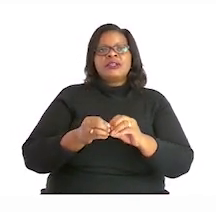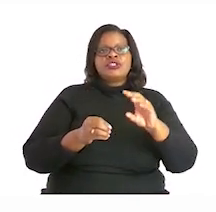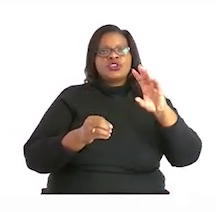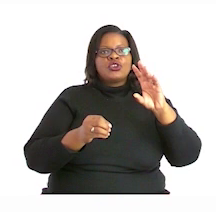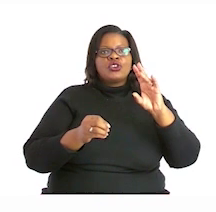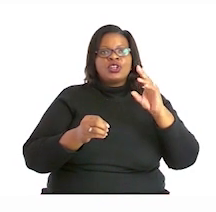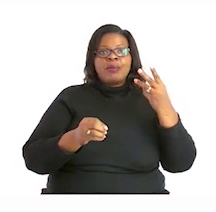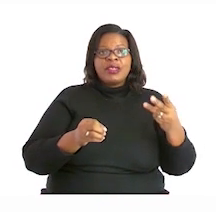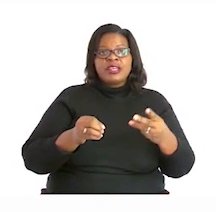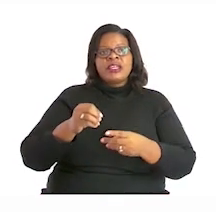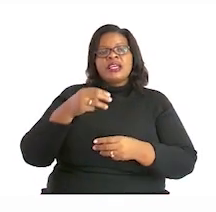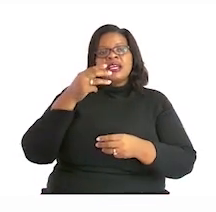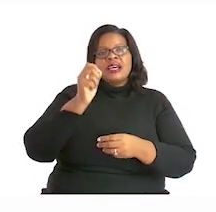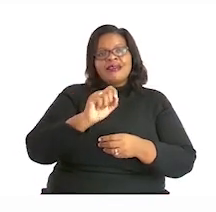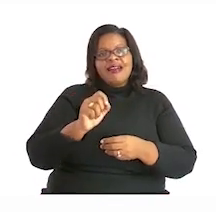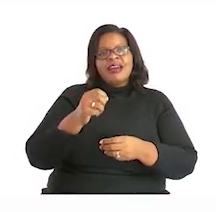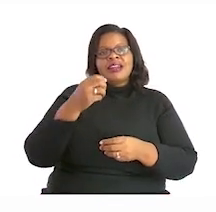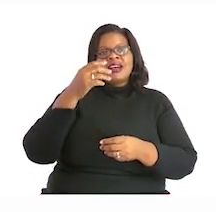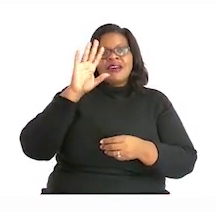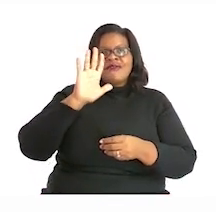Number four is quite a big word.